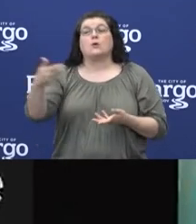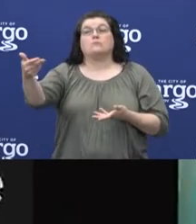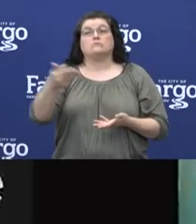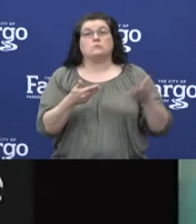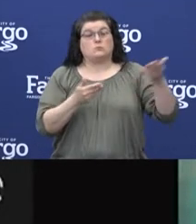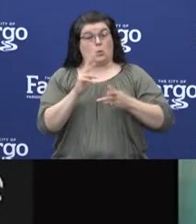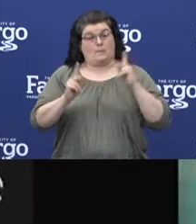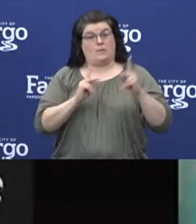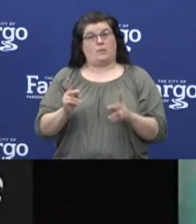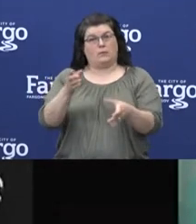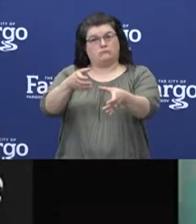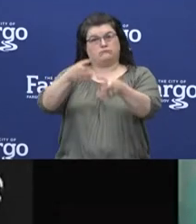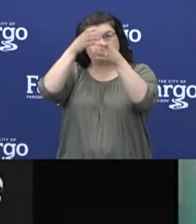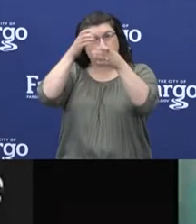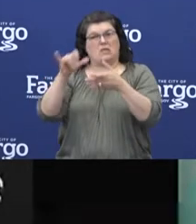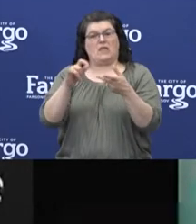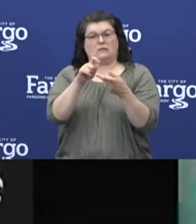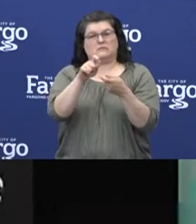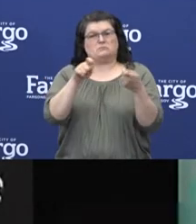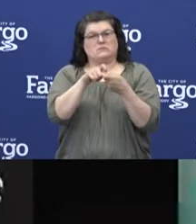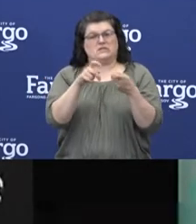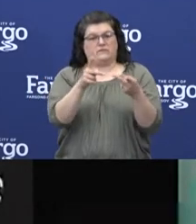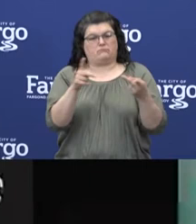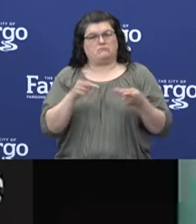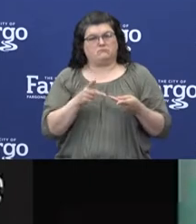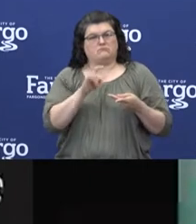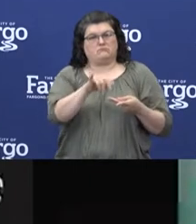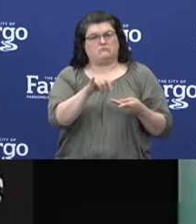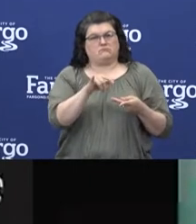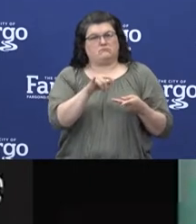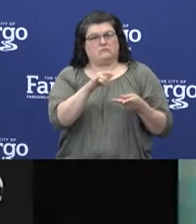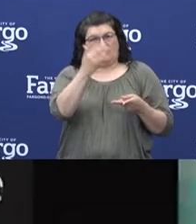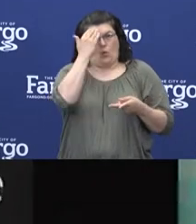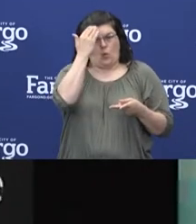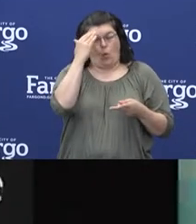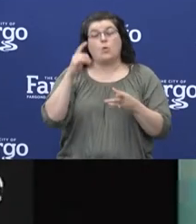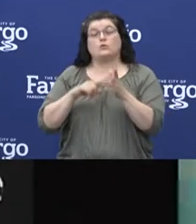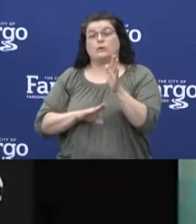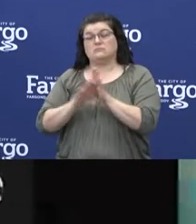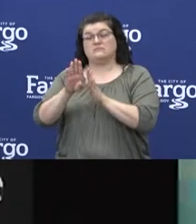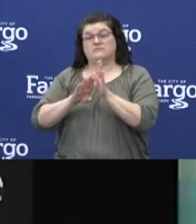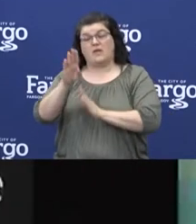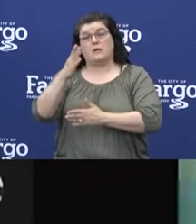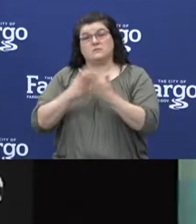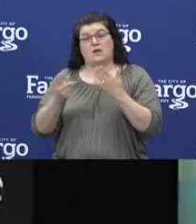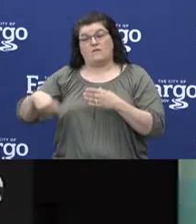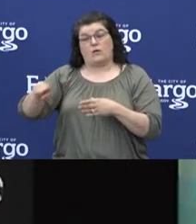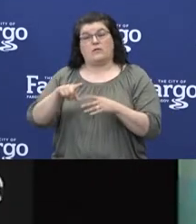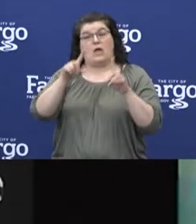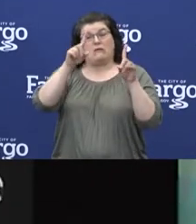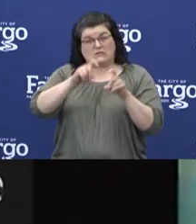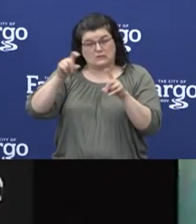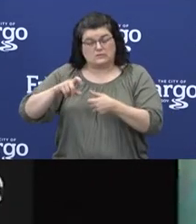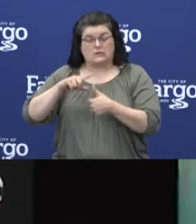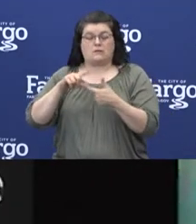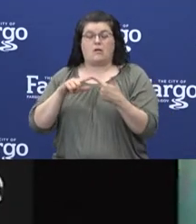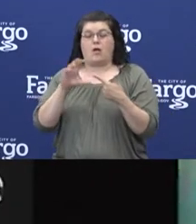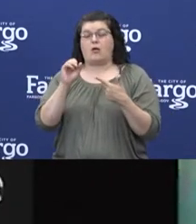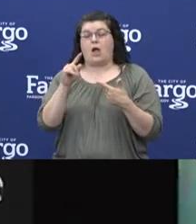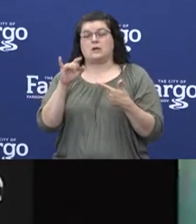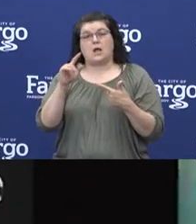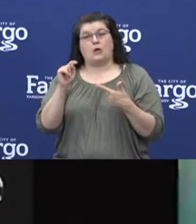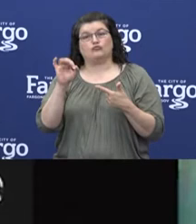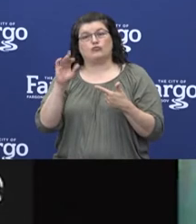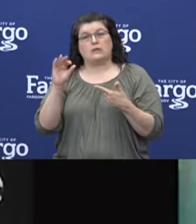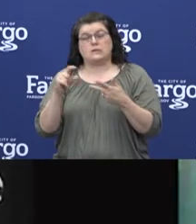experts to address specific areas. Task force activities were developed to support targeted testing, contact tracing, and quarantine and isolation.